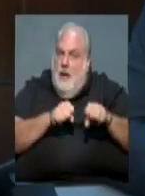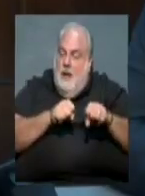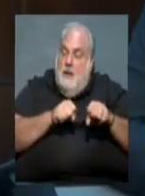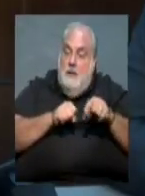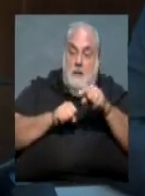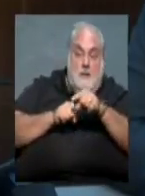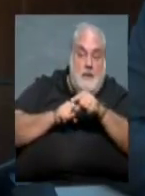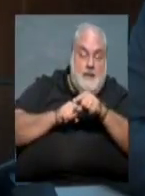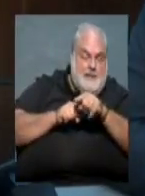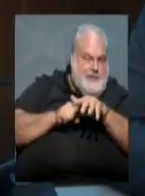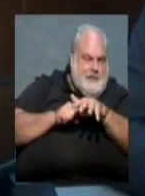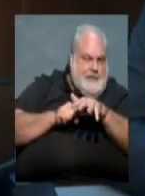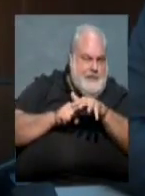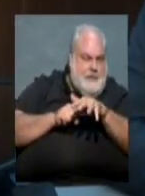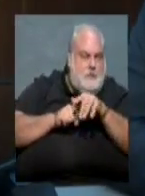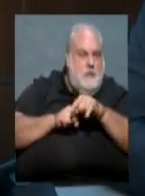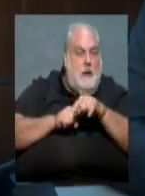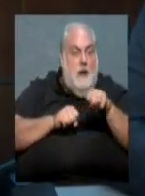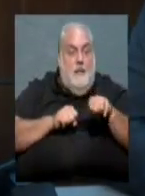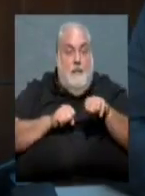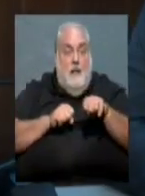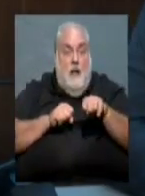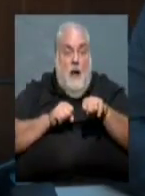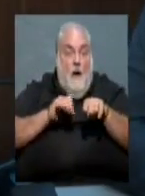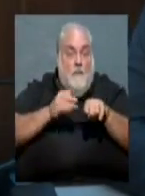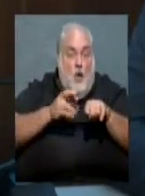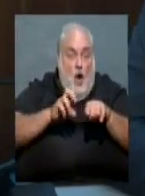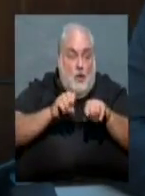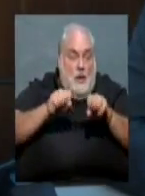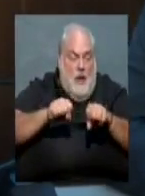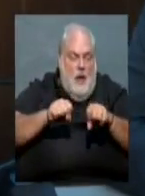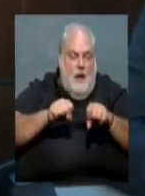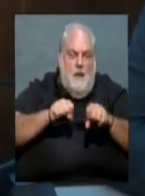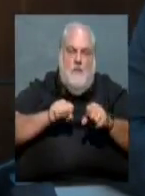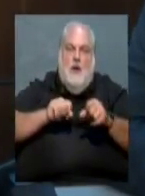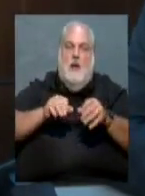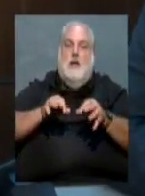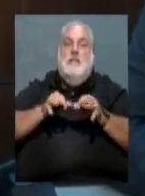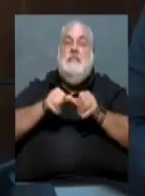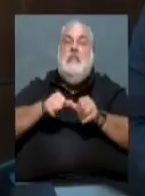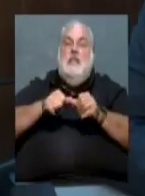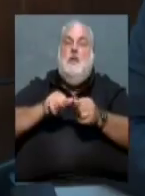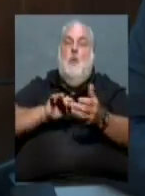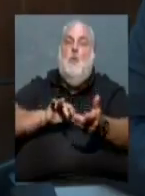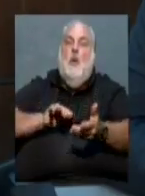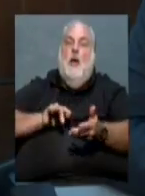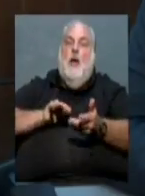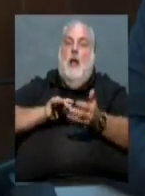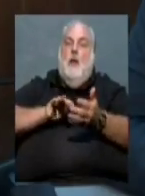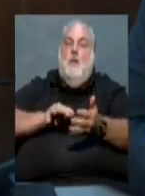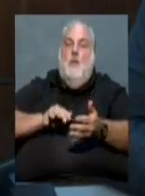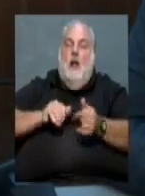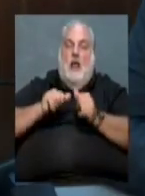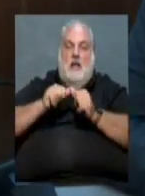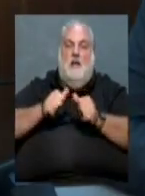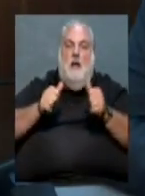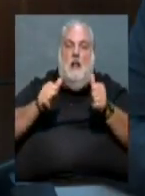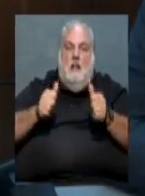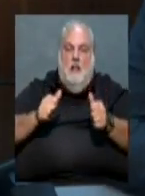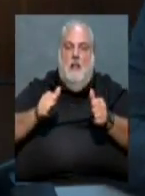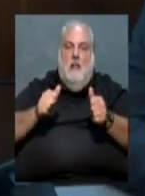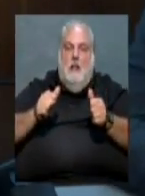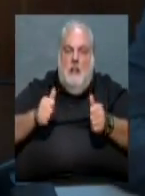we've got a lien on it that we could foreclose against. If we wait forever on it, it's going to wind up like the ones we saw today.